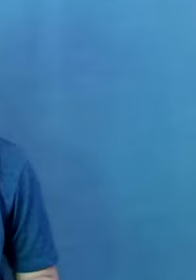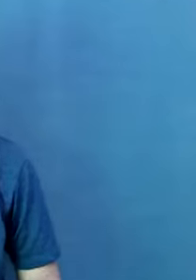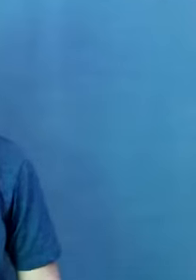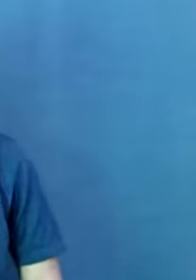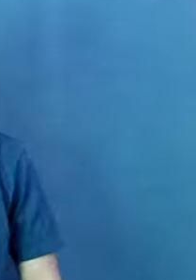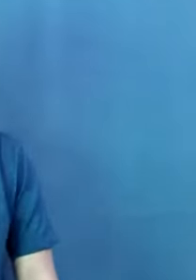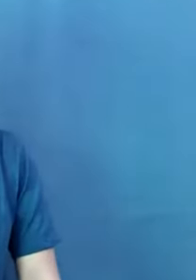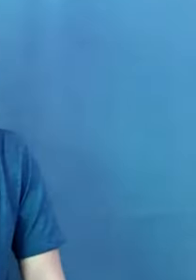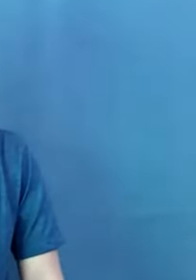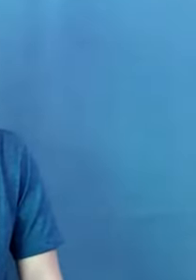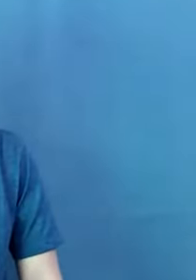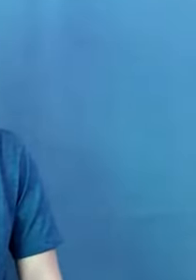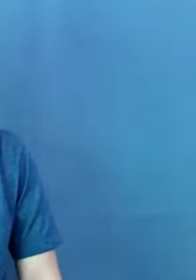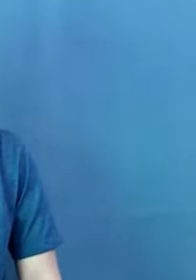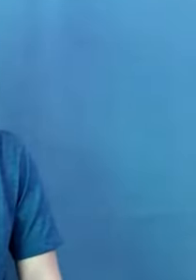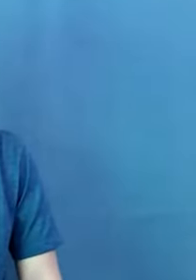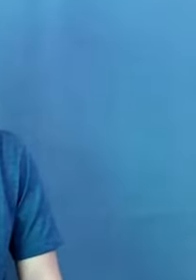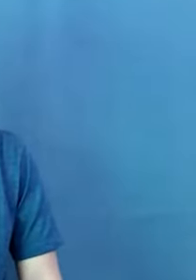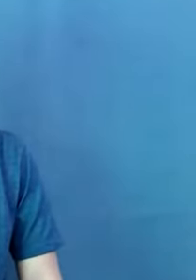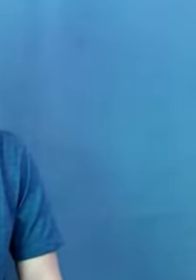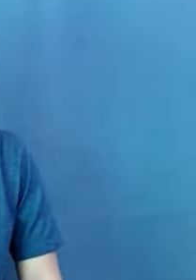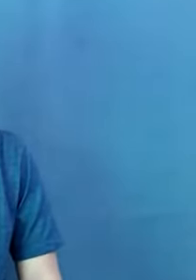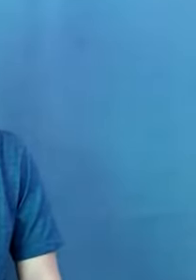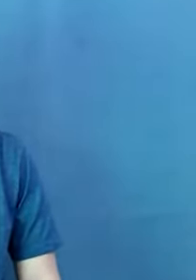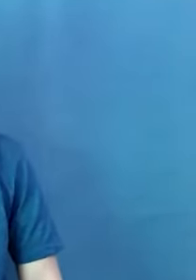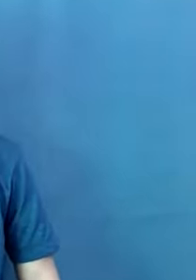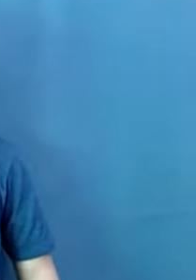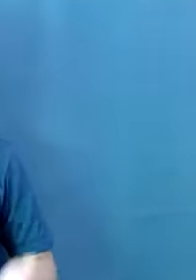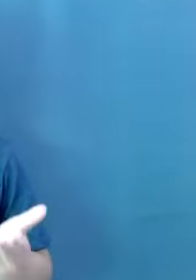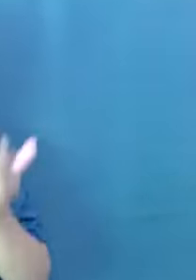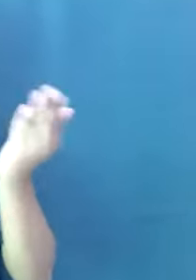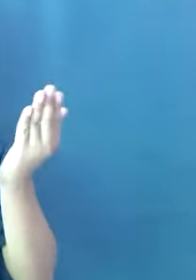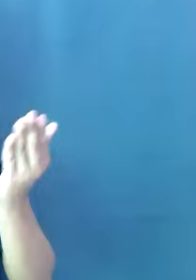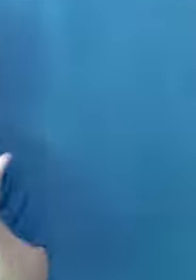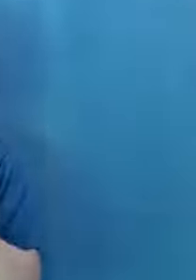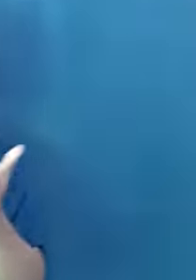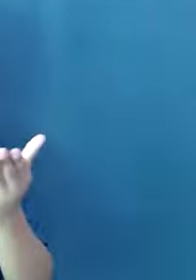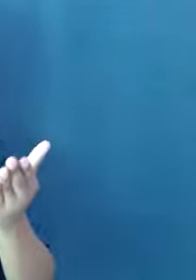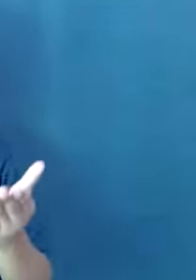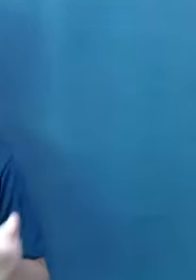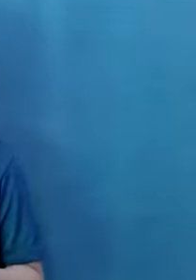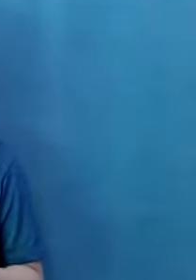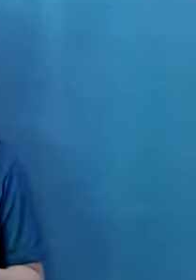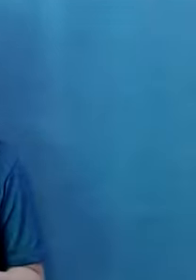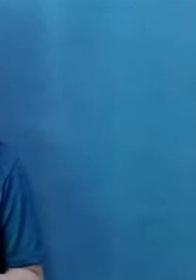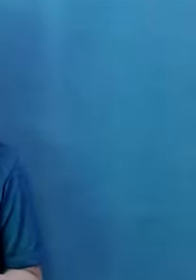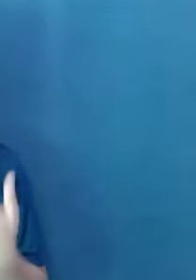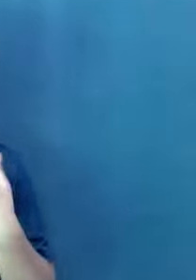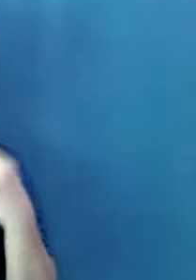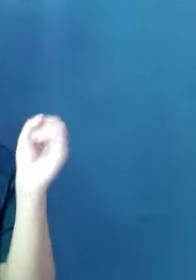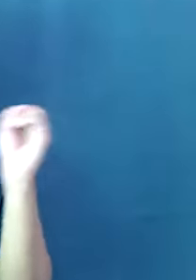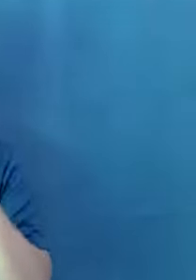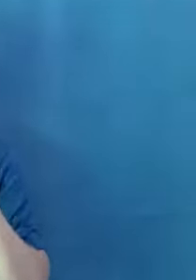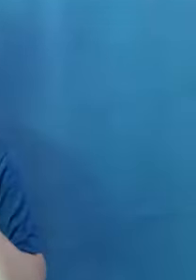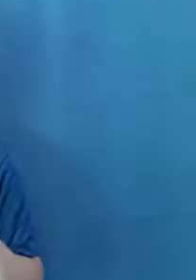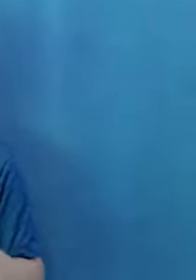There are some suggestions on visual design. So I read somewhere that even choice of colors layout text have impacted persons with